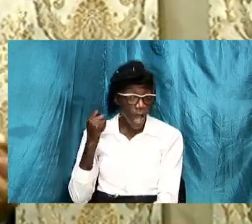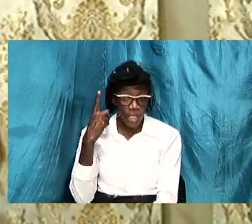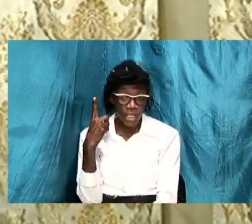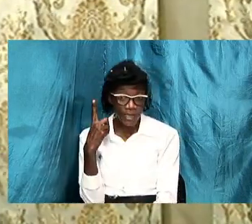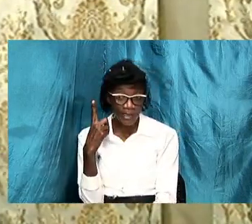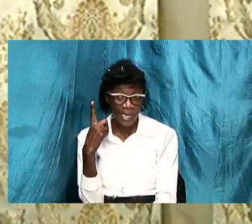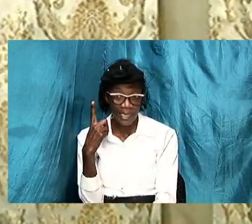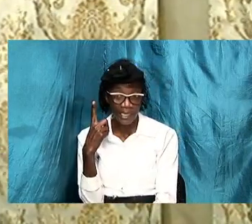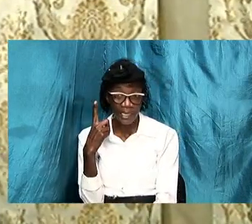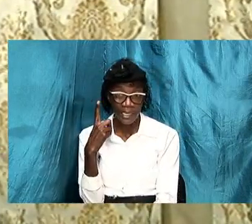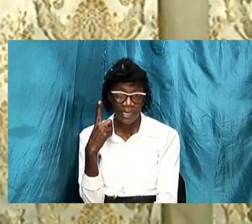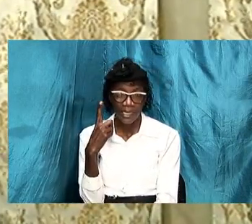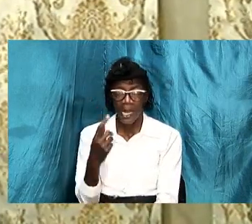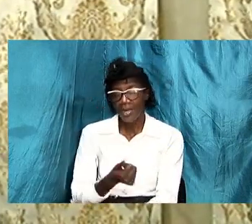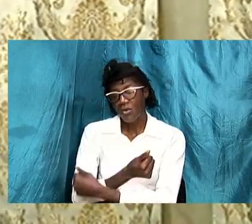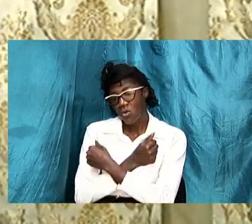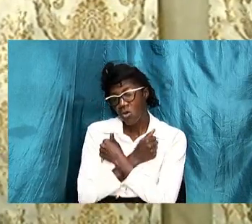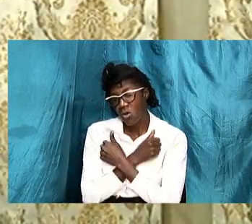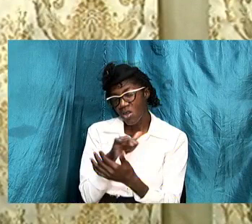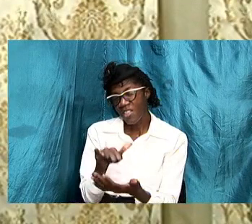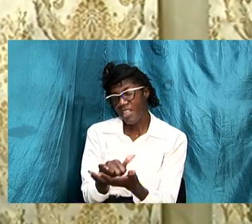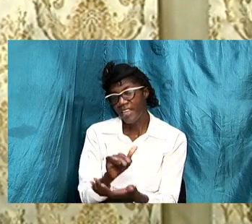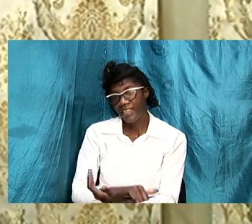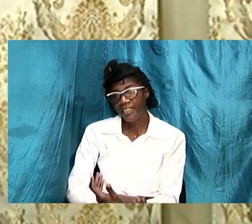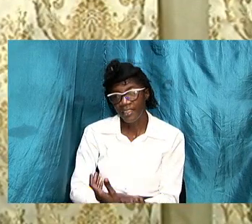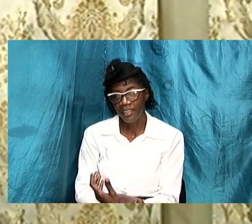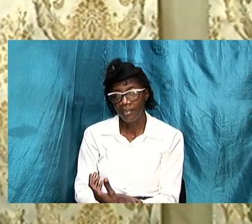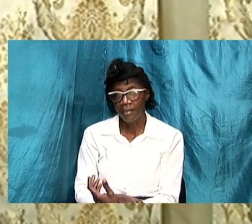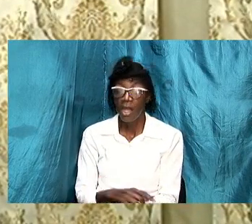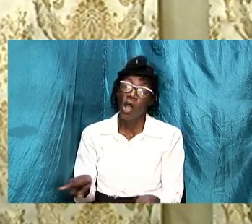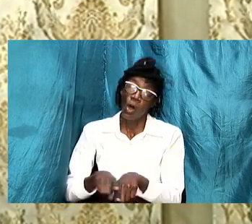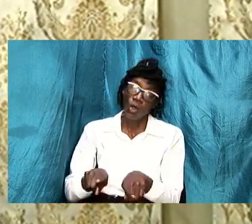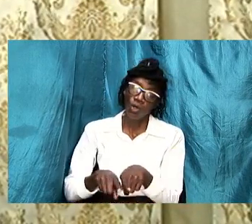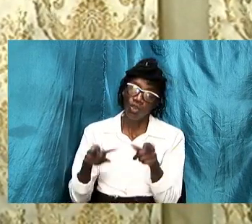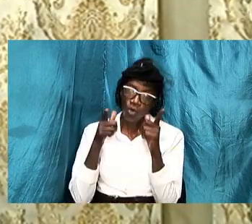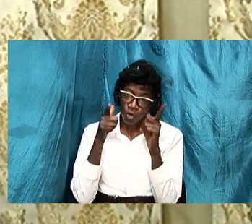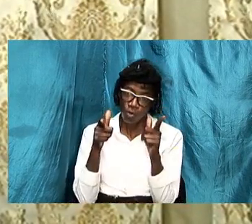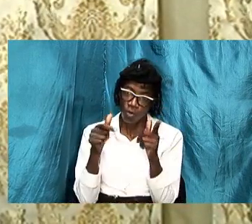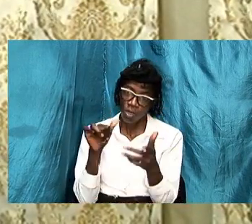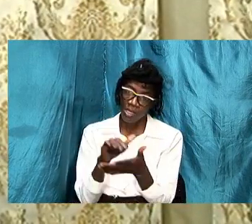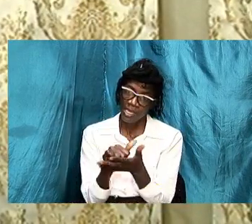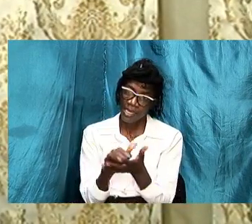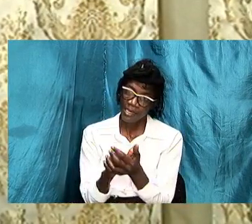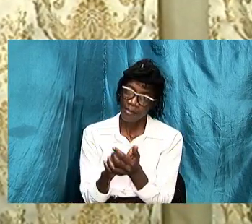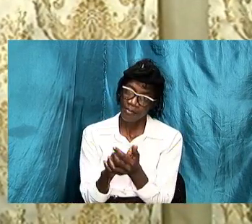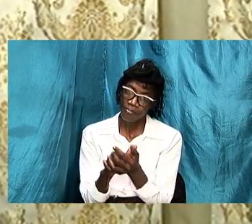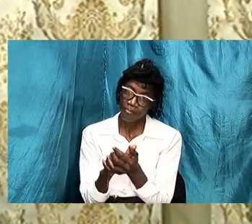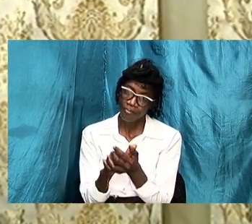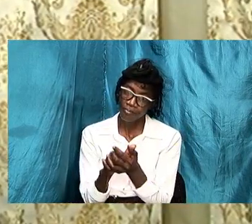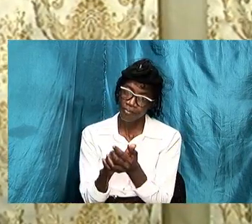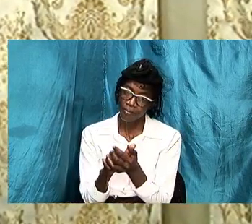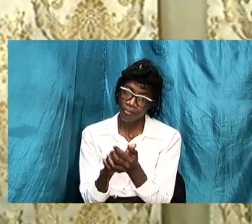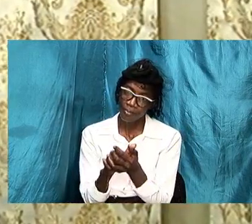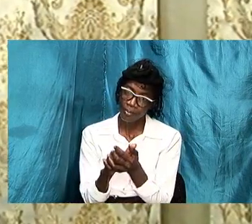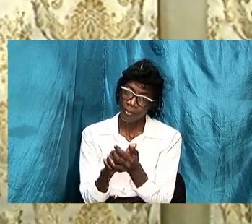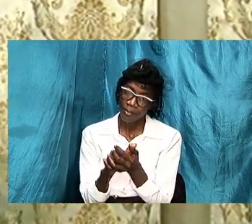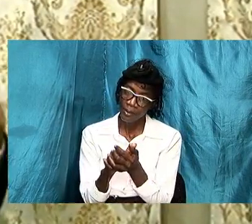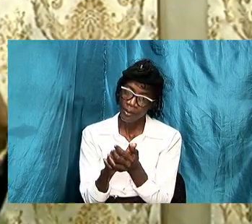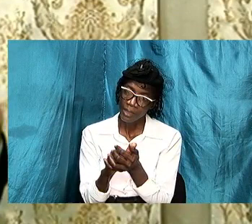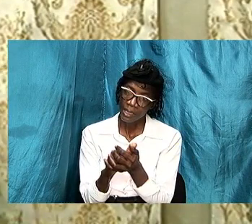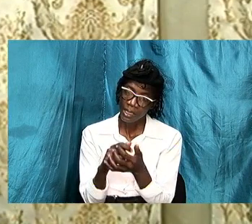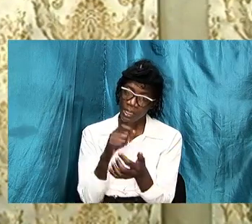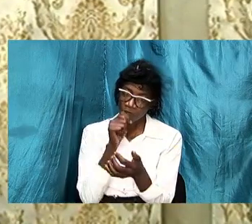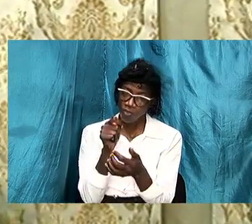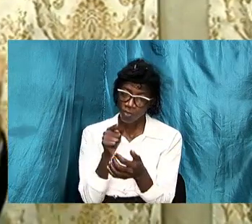and embrace that we had also looked that at the fact that